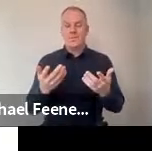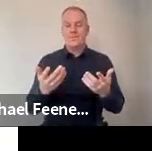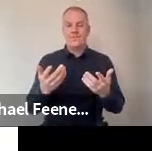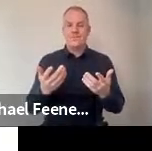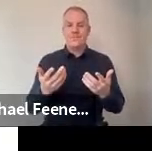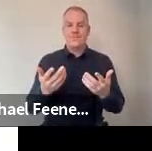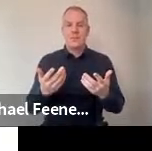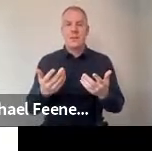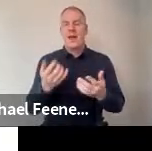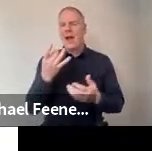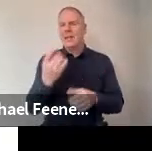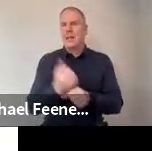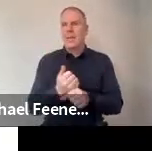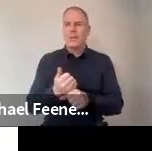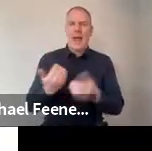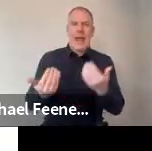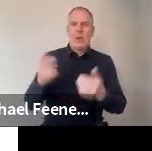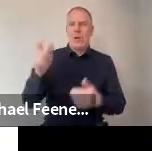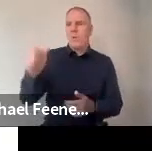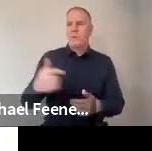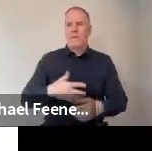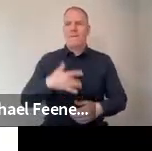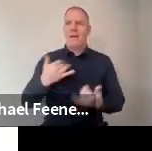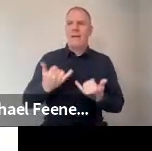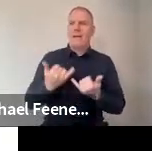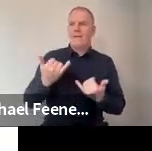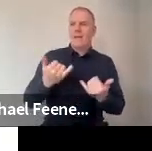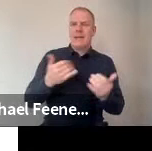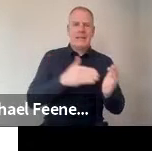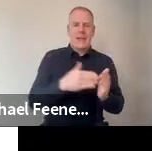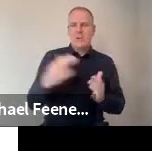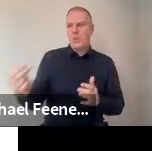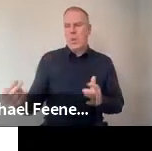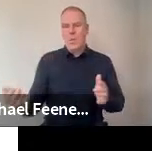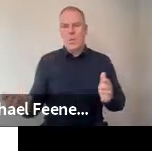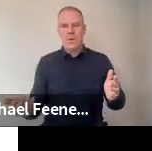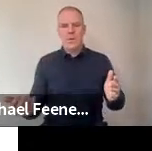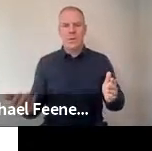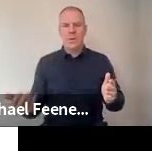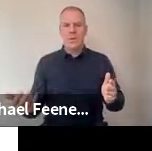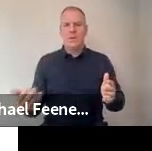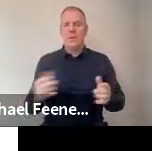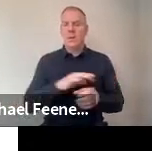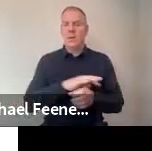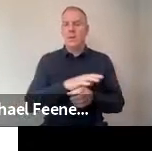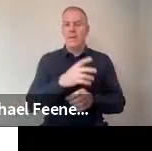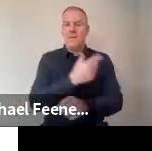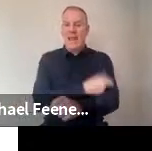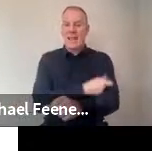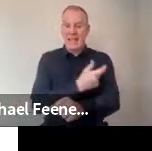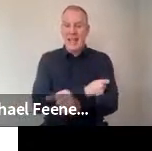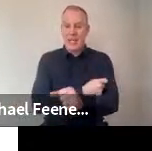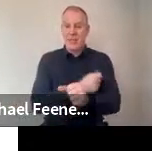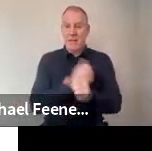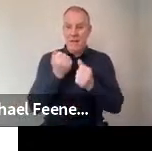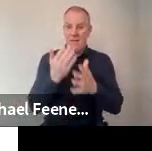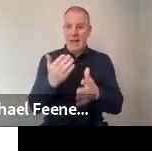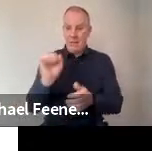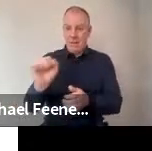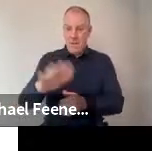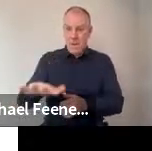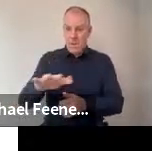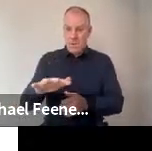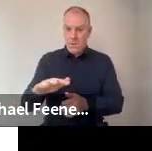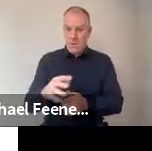asked about how they would feel like favorably versus unfavorably if COVID vaccination was available in their local